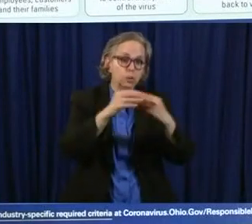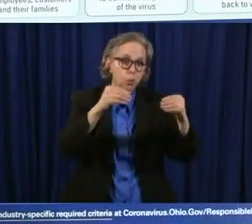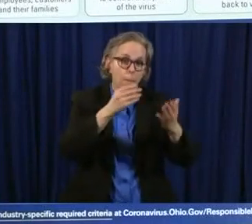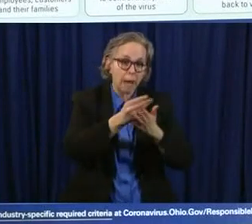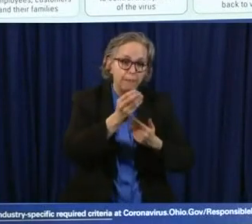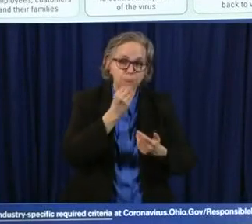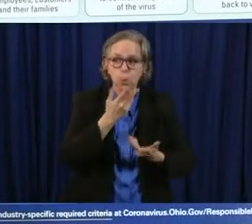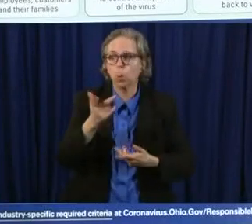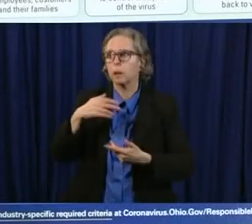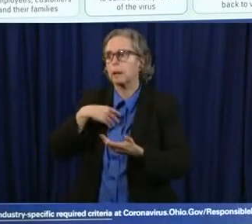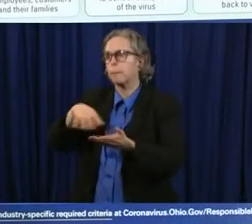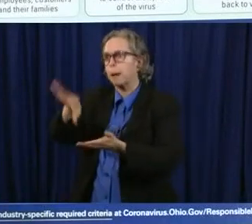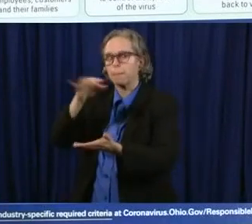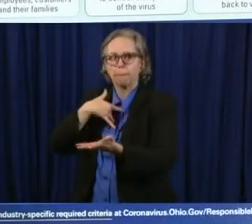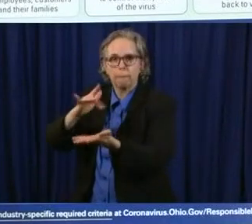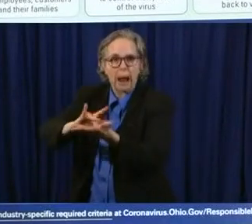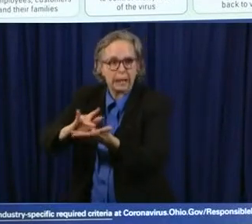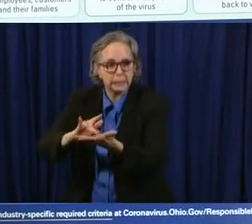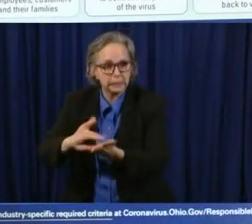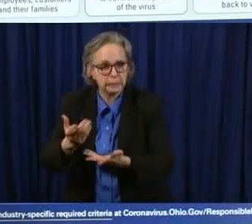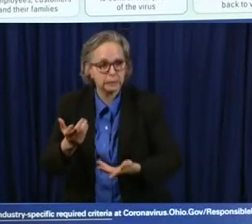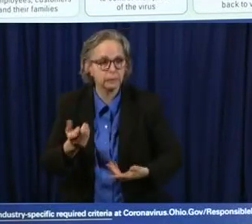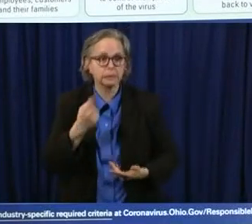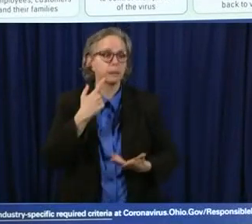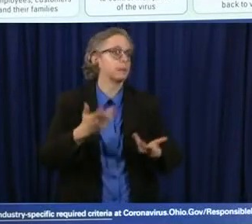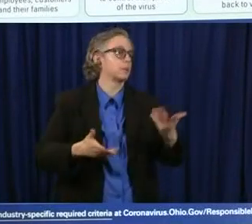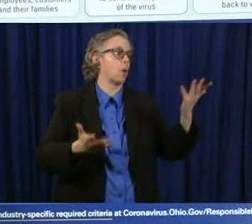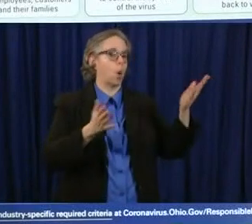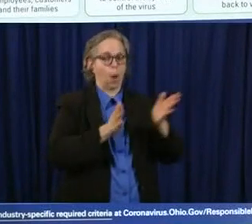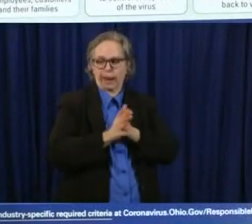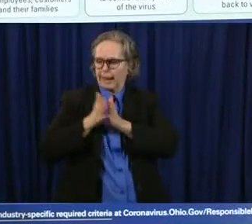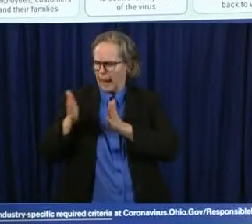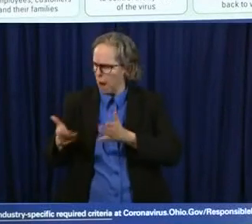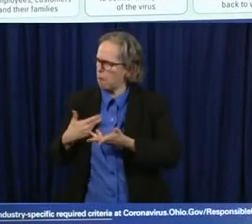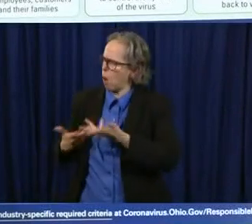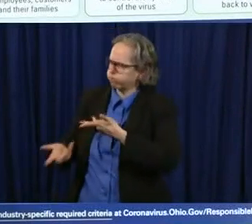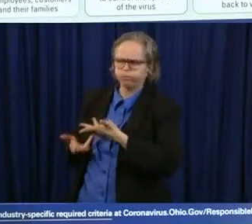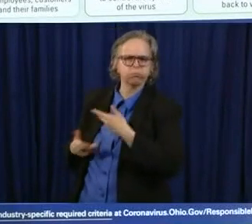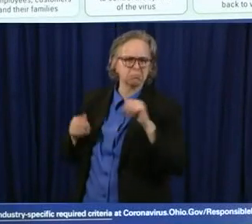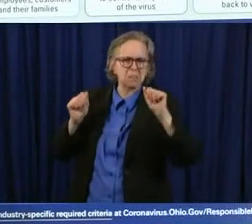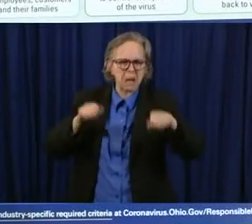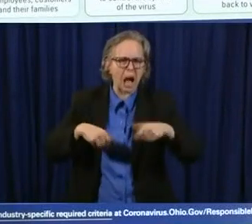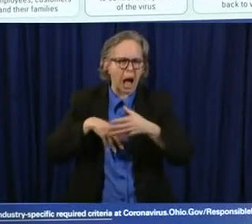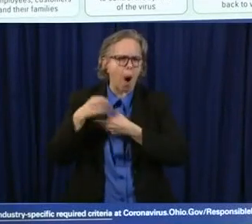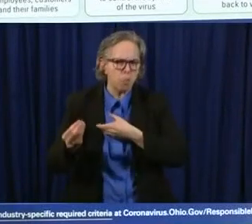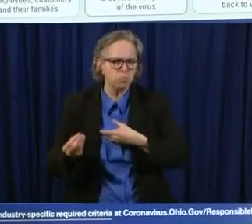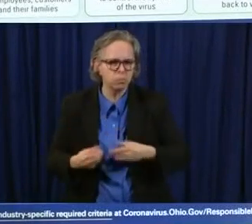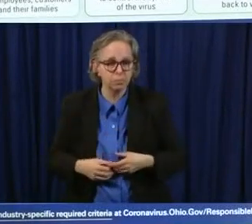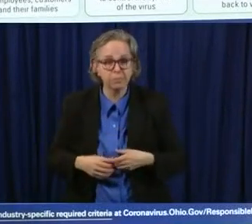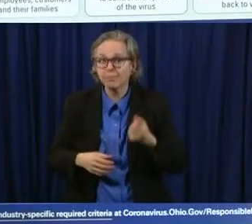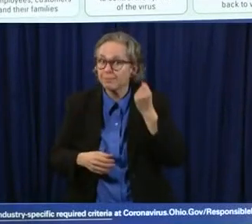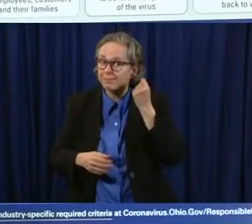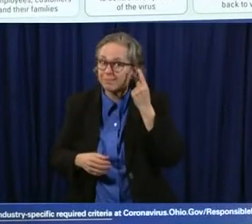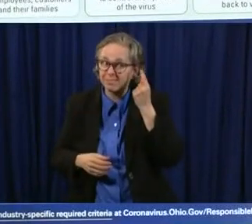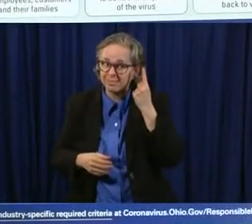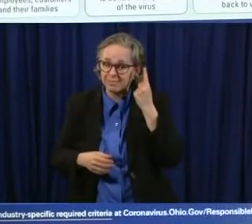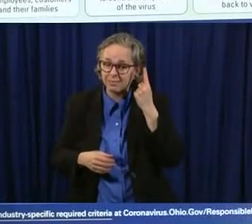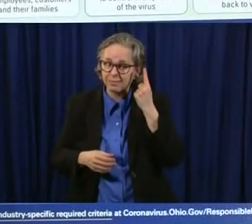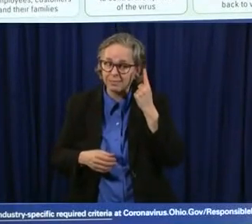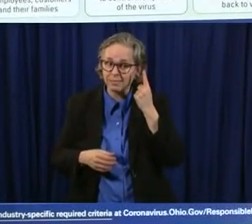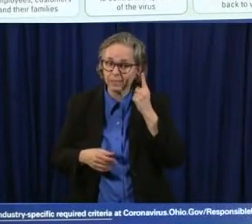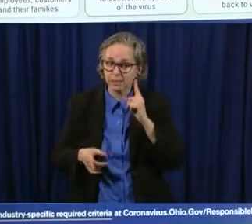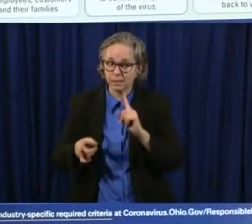do uh you know help a neighbor they can do they can do all of these things so again it's going to come down not so much what i say